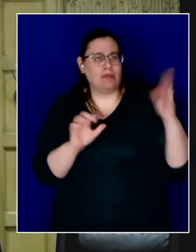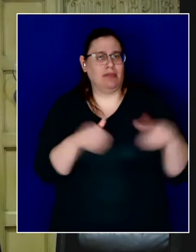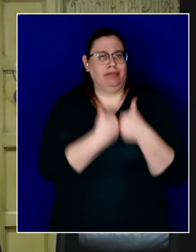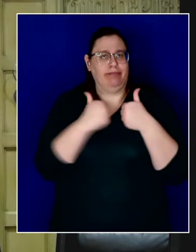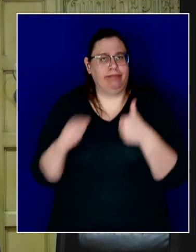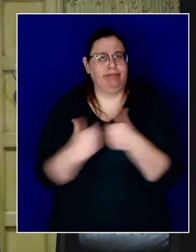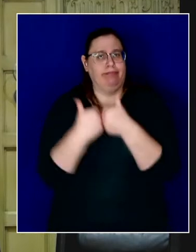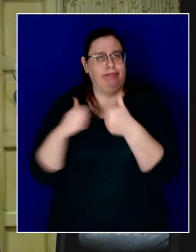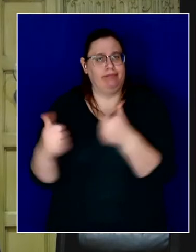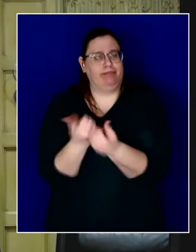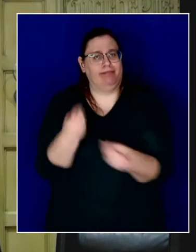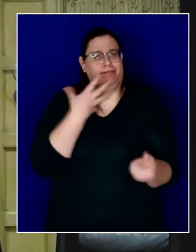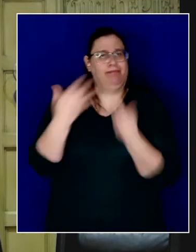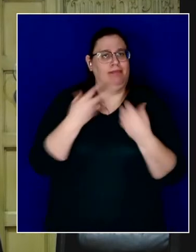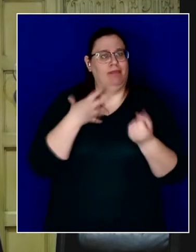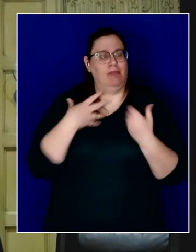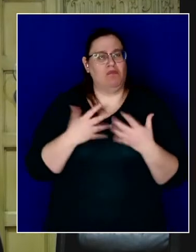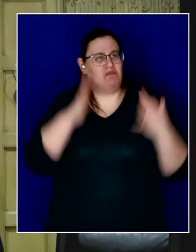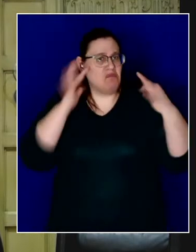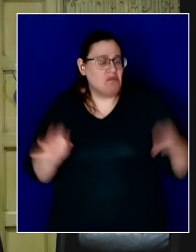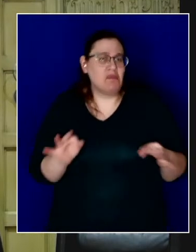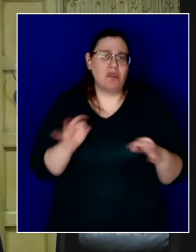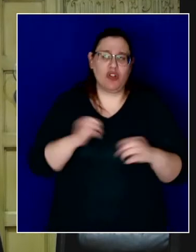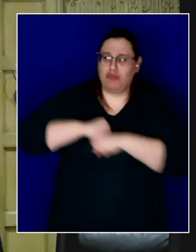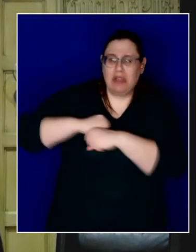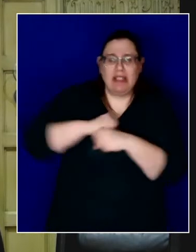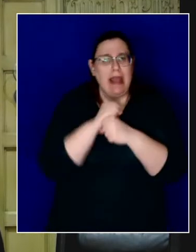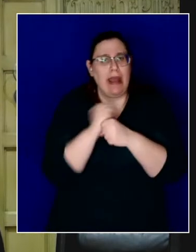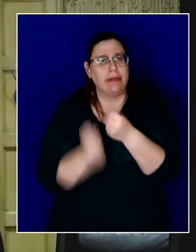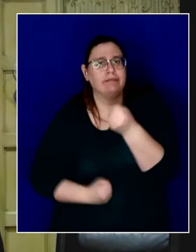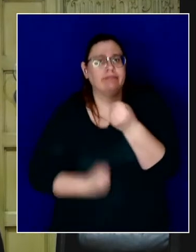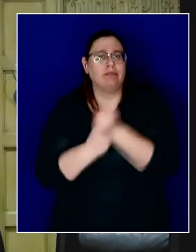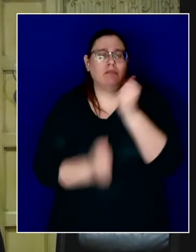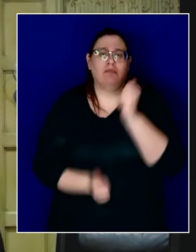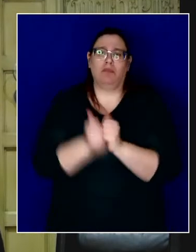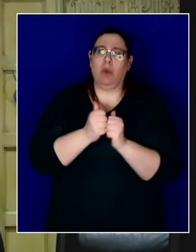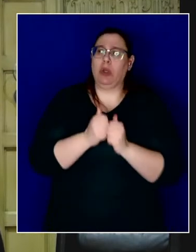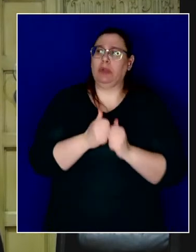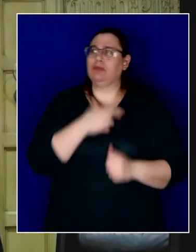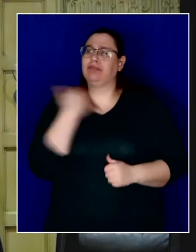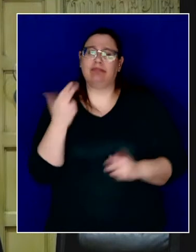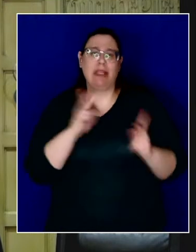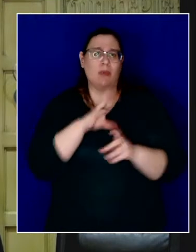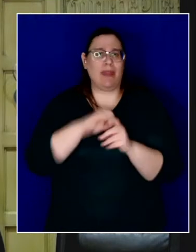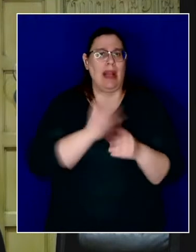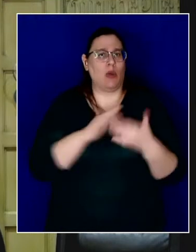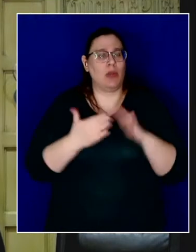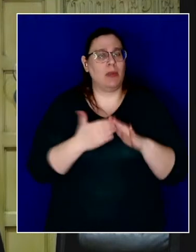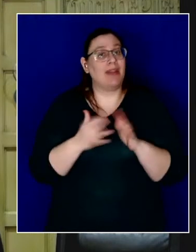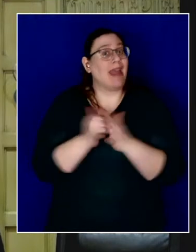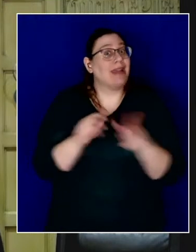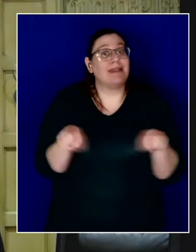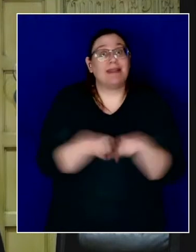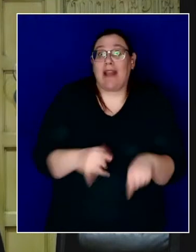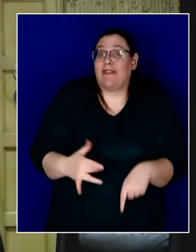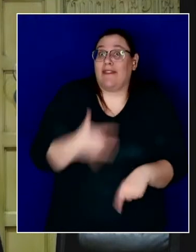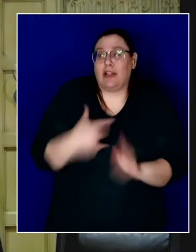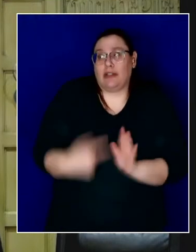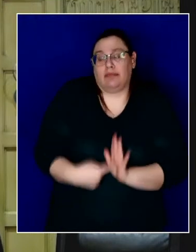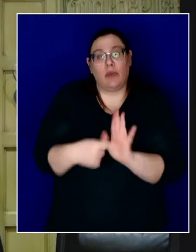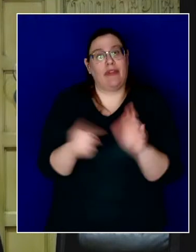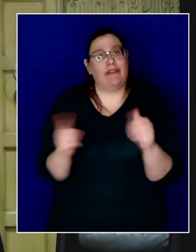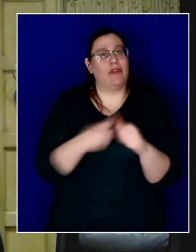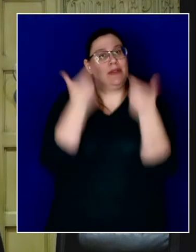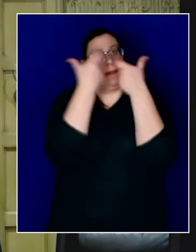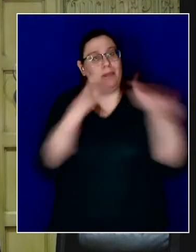way, the conviction to protect and to lift up the most vulnerable in our community. That same spirit was reflected on being the first big city